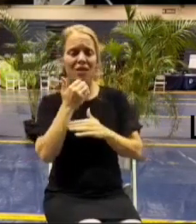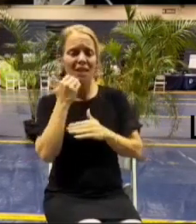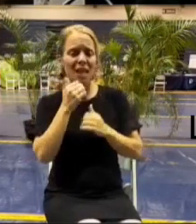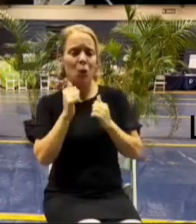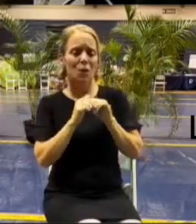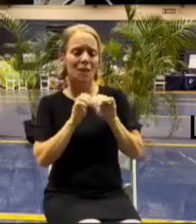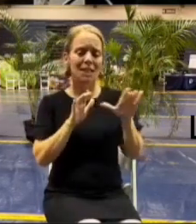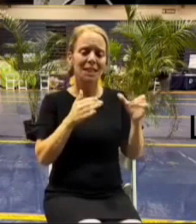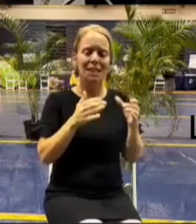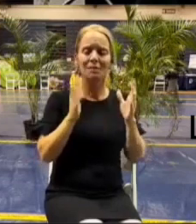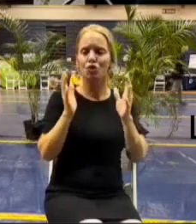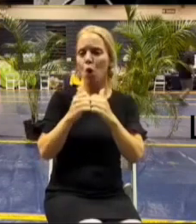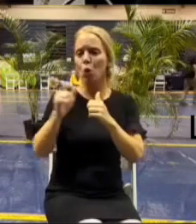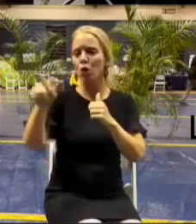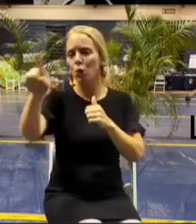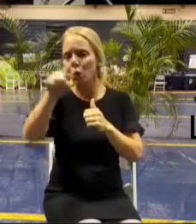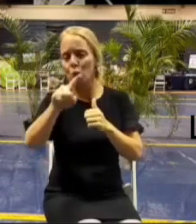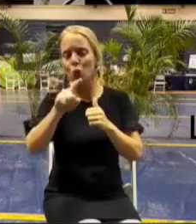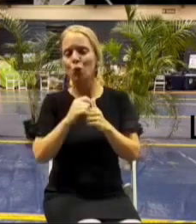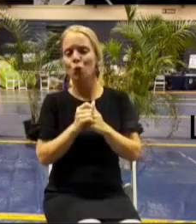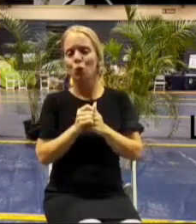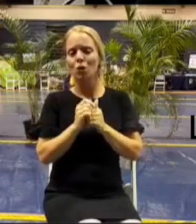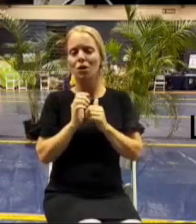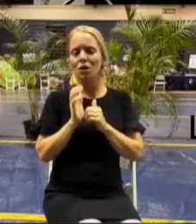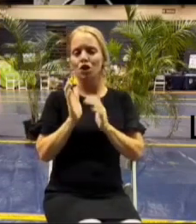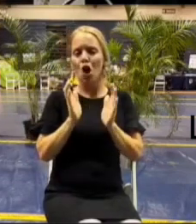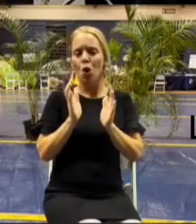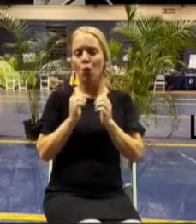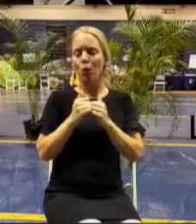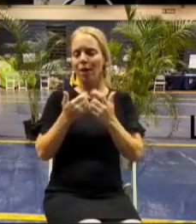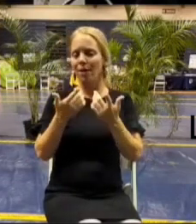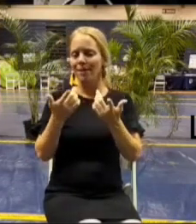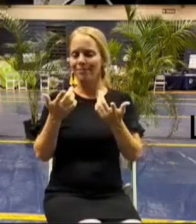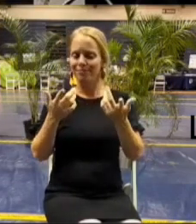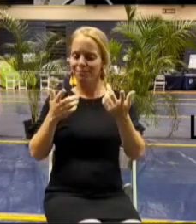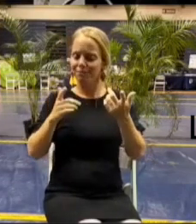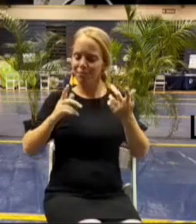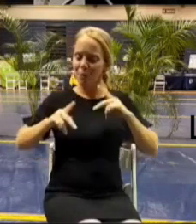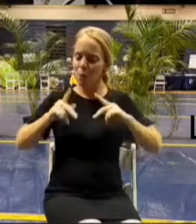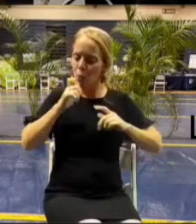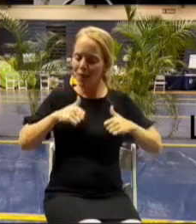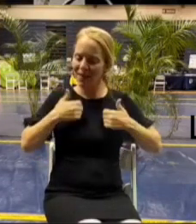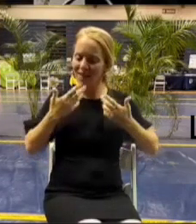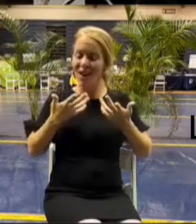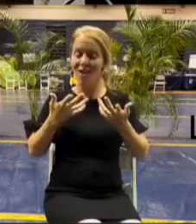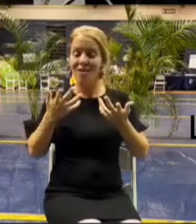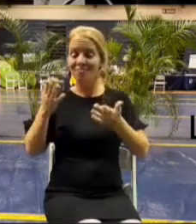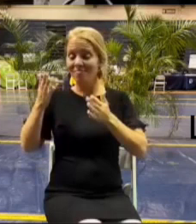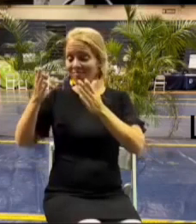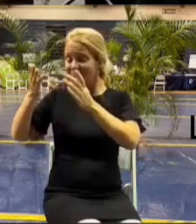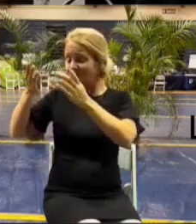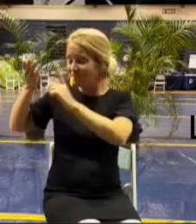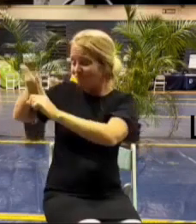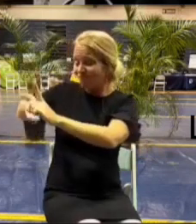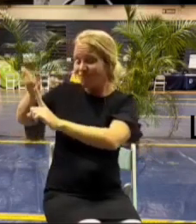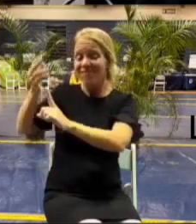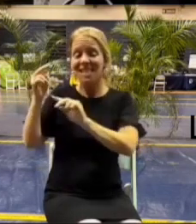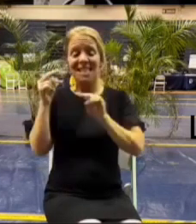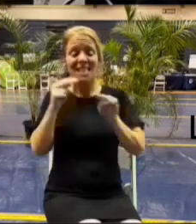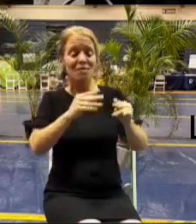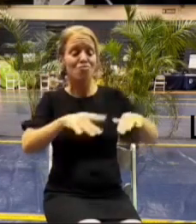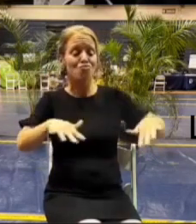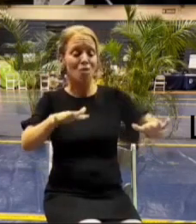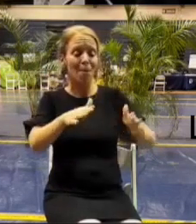talking to residents and and when they see their property cleared and they see a lot that's ready to build on